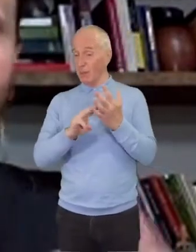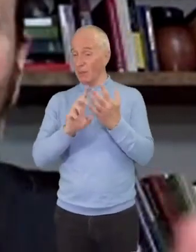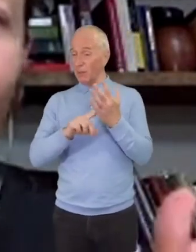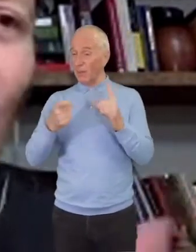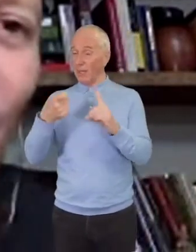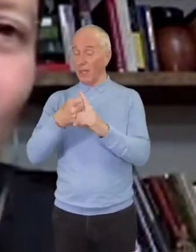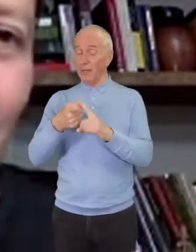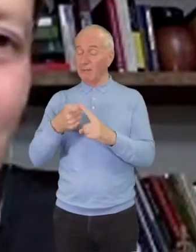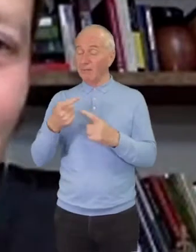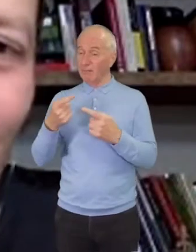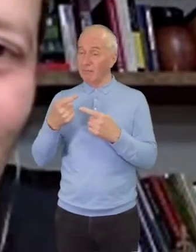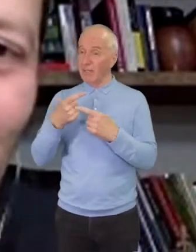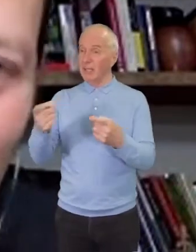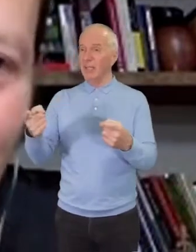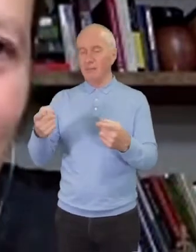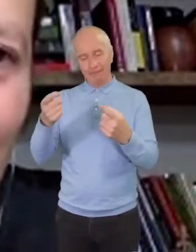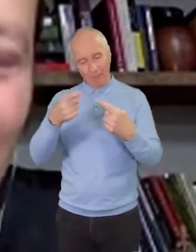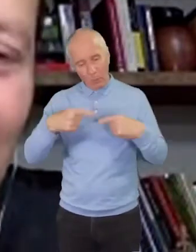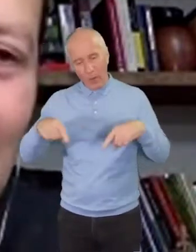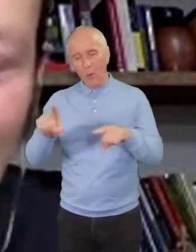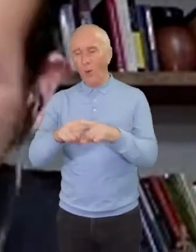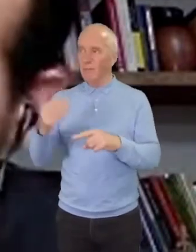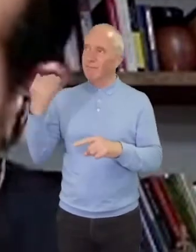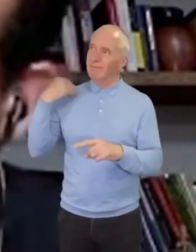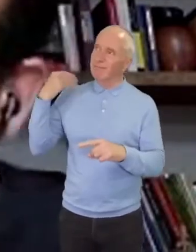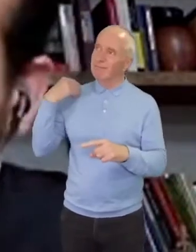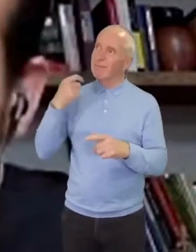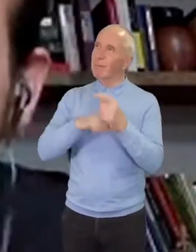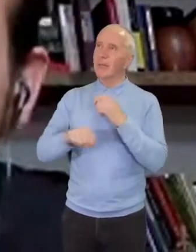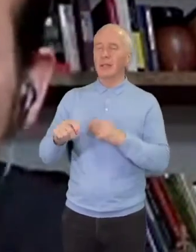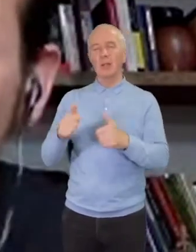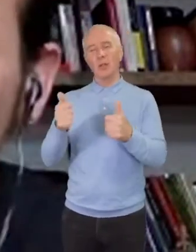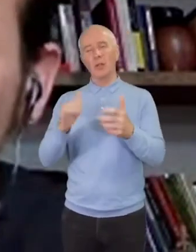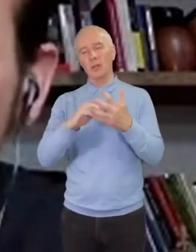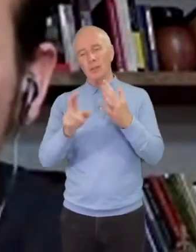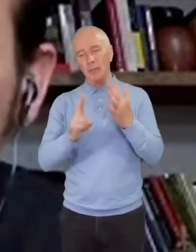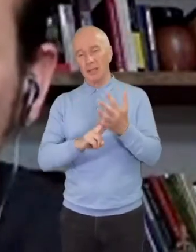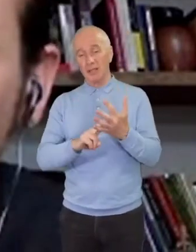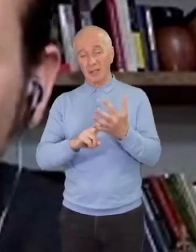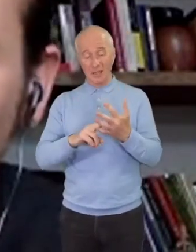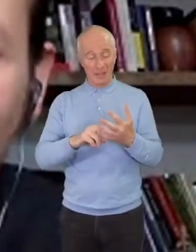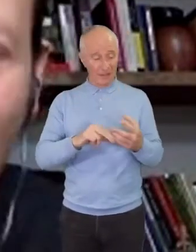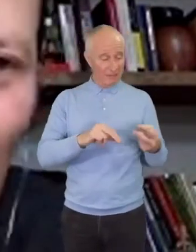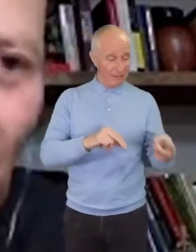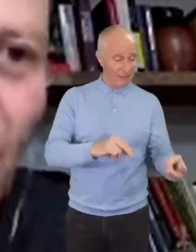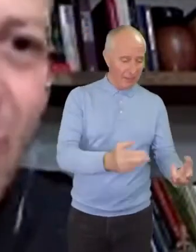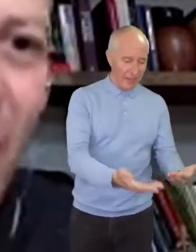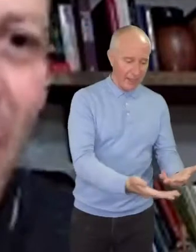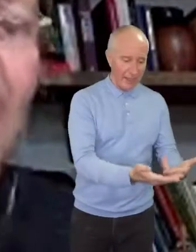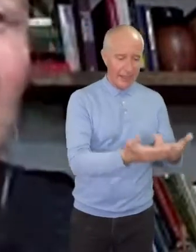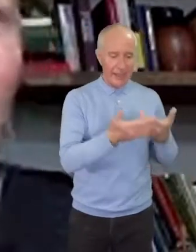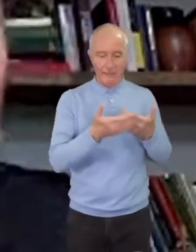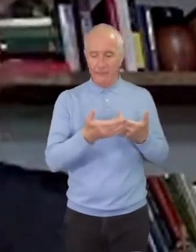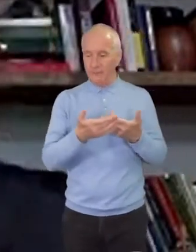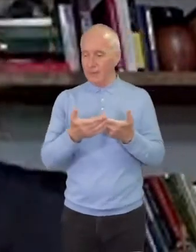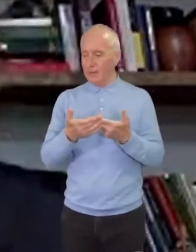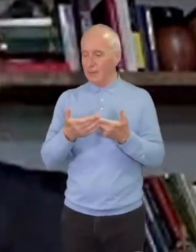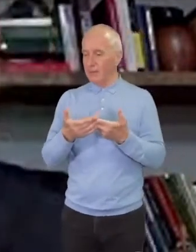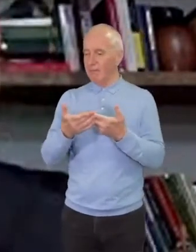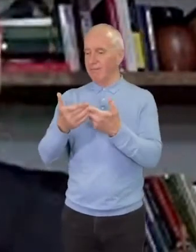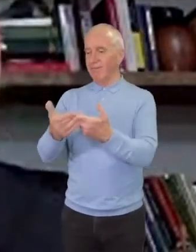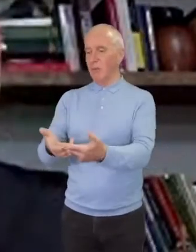We're all called to be the Good Samaritan and lift our neighbor out of the ditch on the road to Jericho.